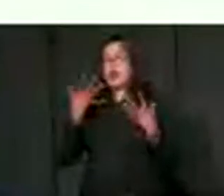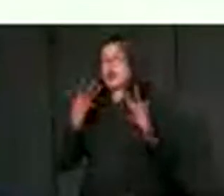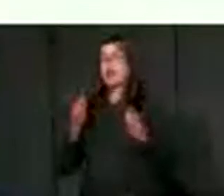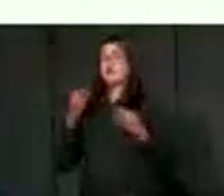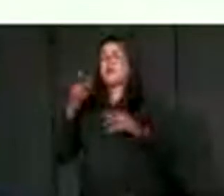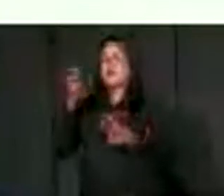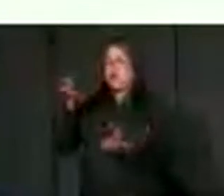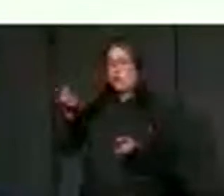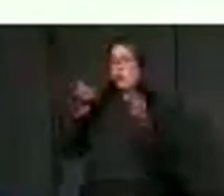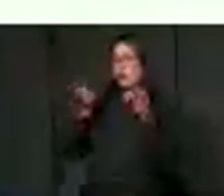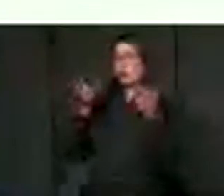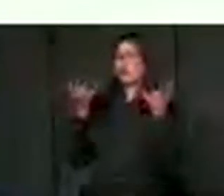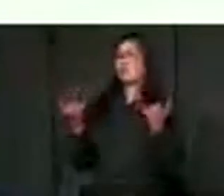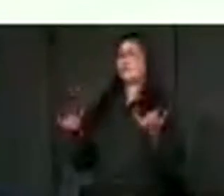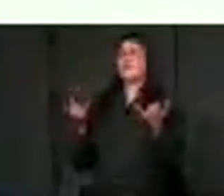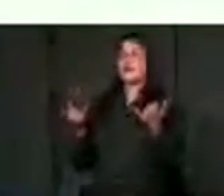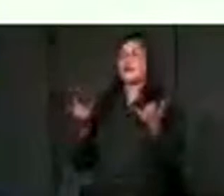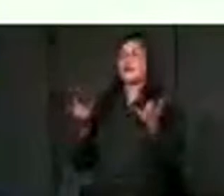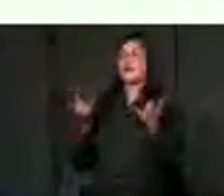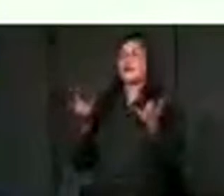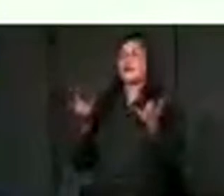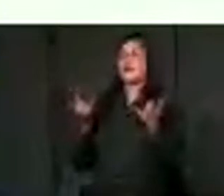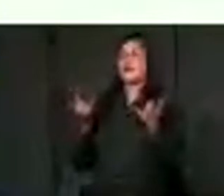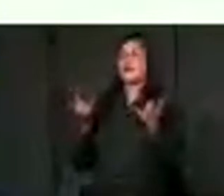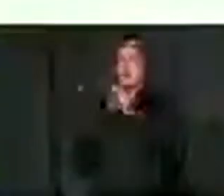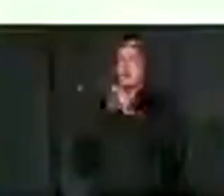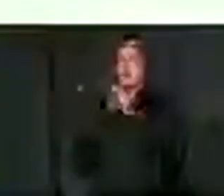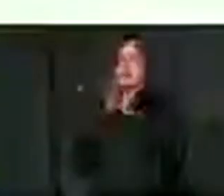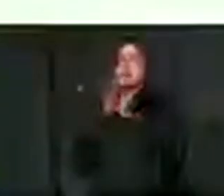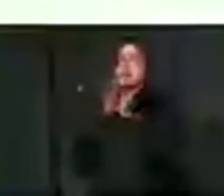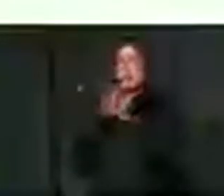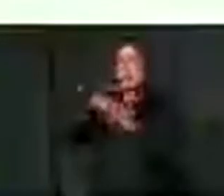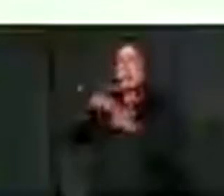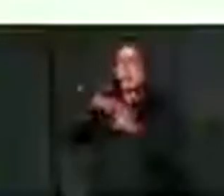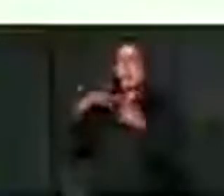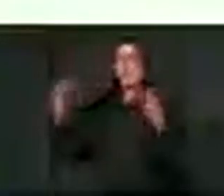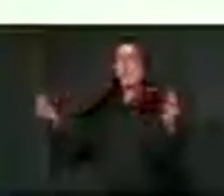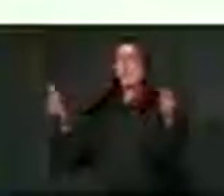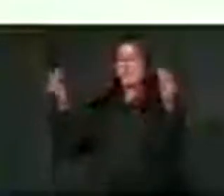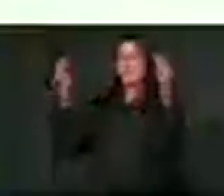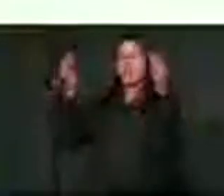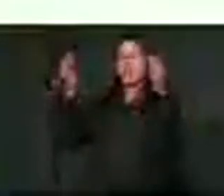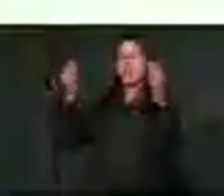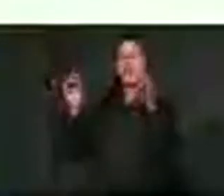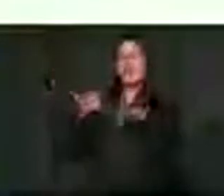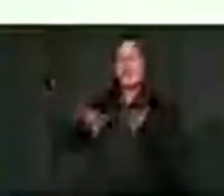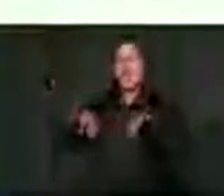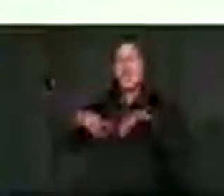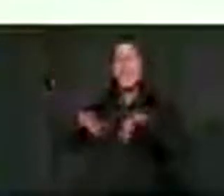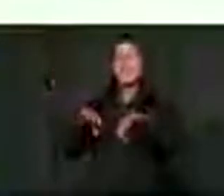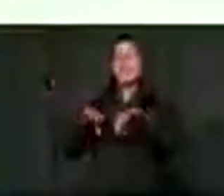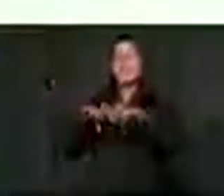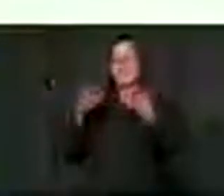amplified in this report. I know one of the last speakers said action.